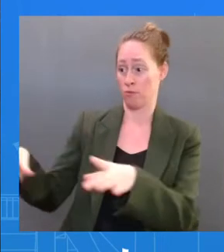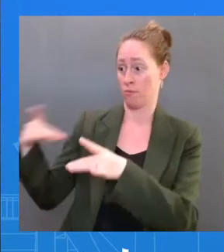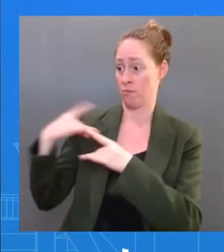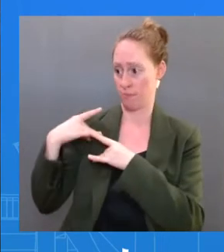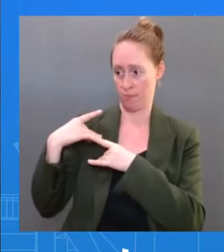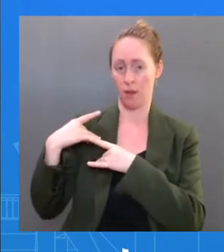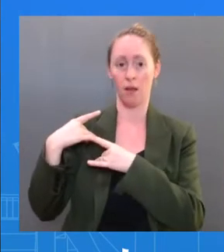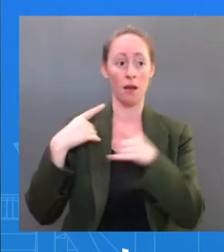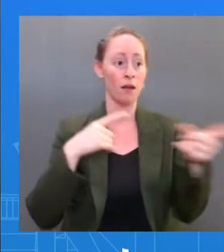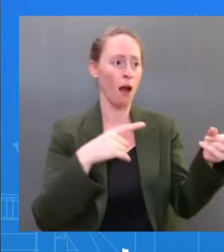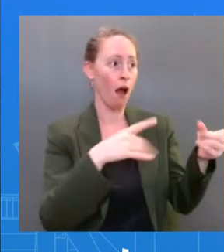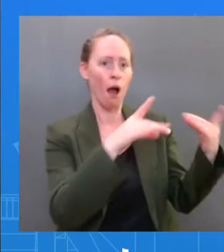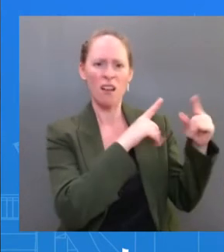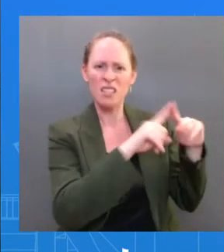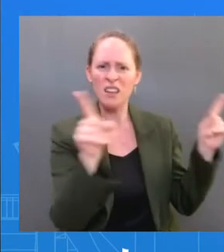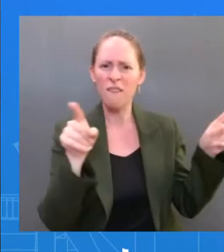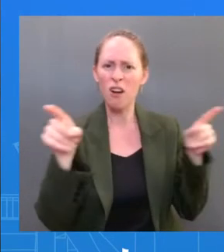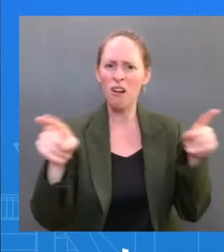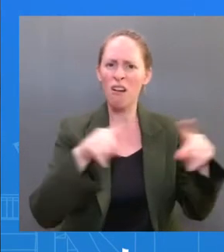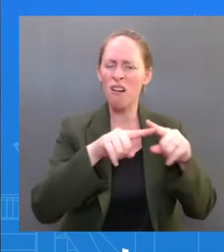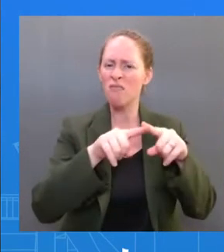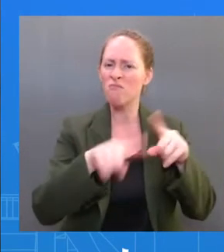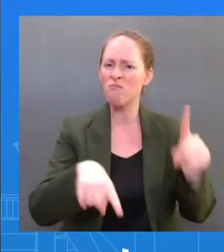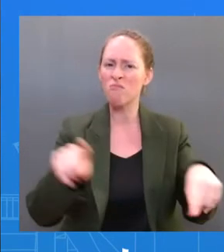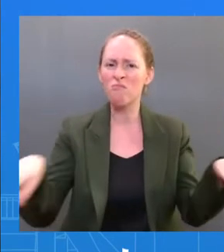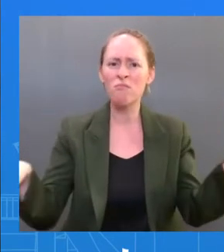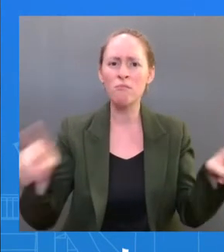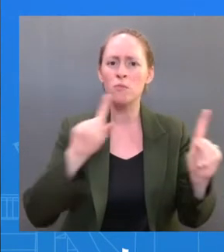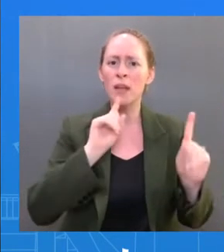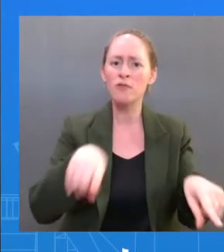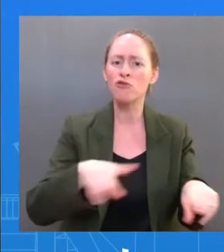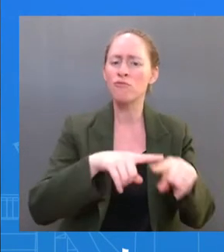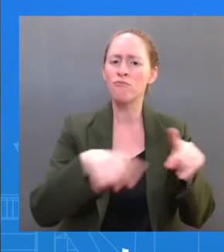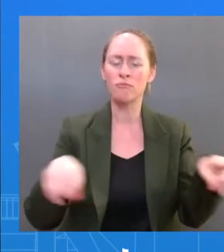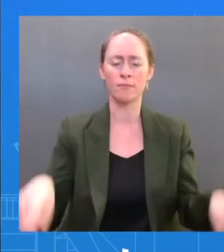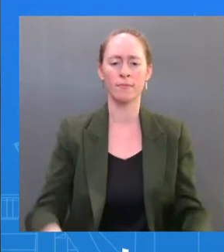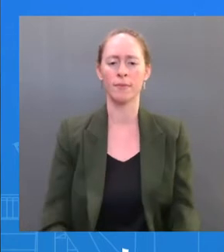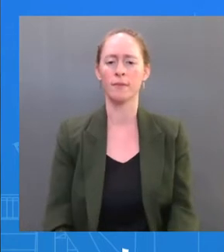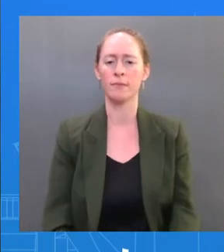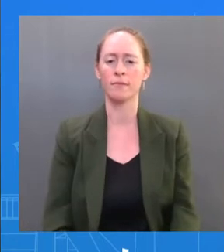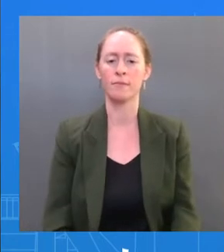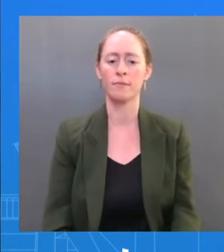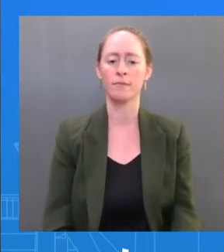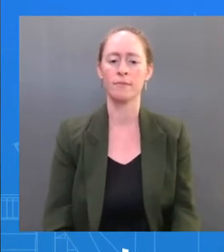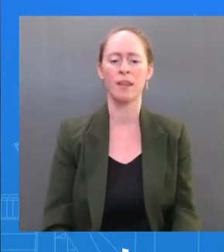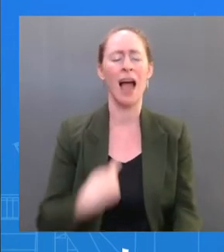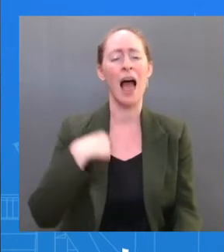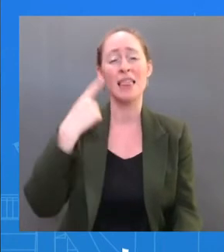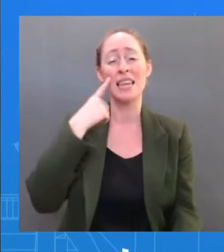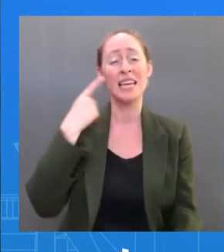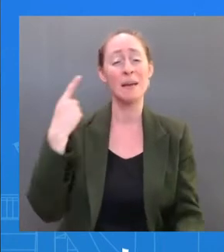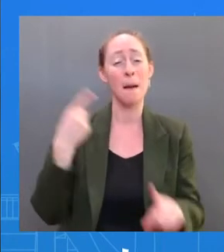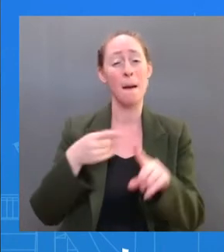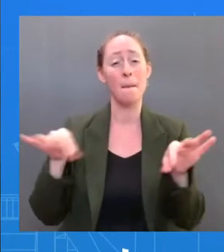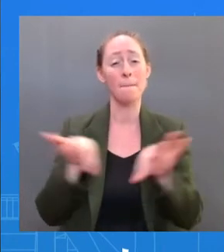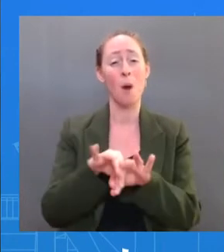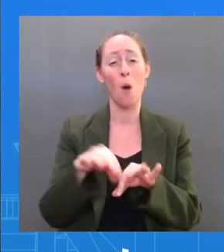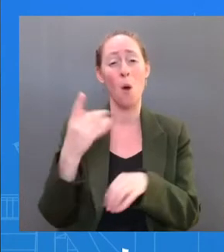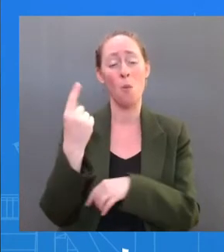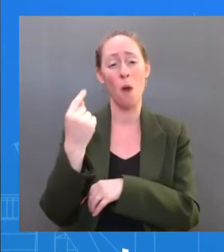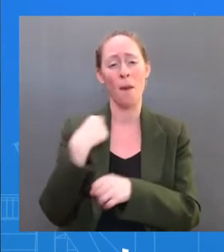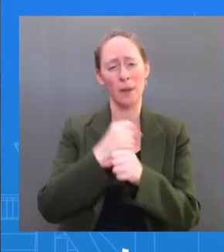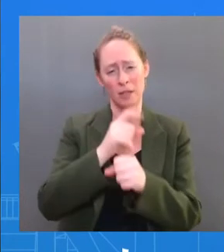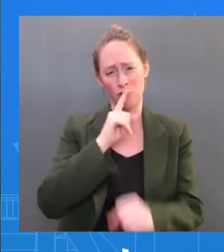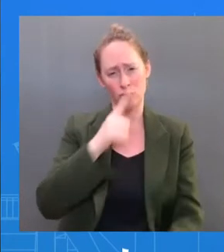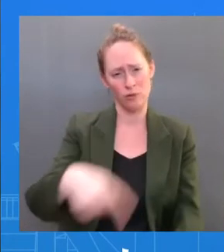The doctor is going to keep an eye on him. I think what's important, though, and I really want to take this opportunity to say this — and Dr. Jha said this as